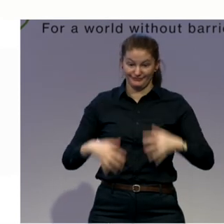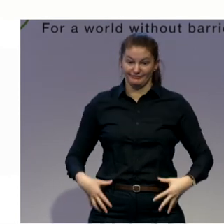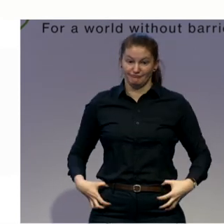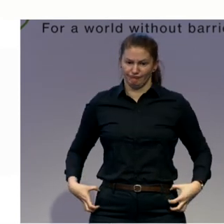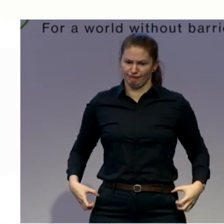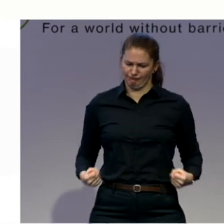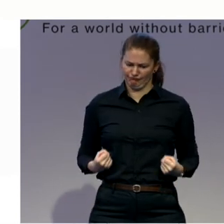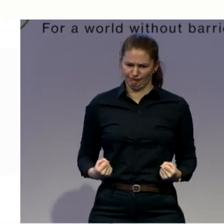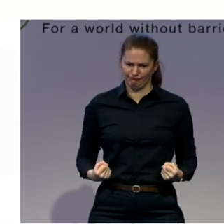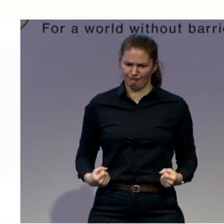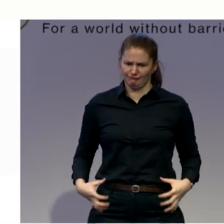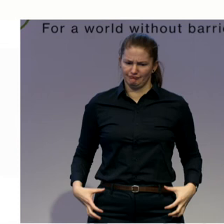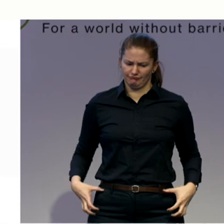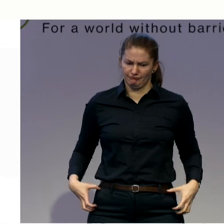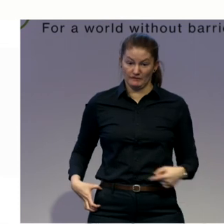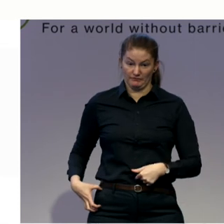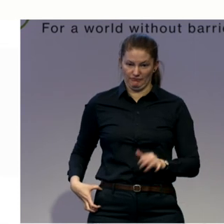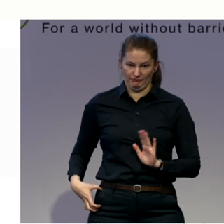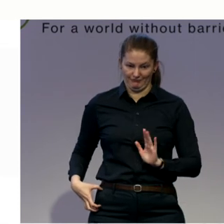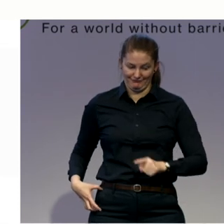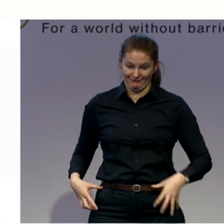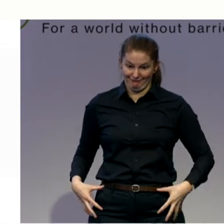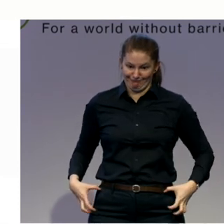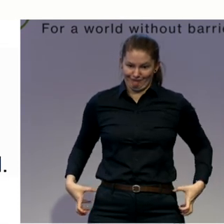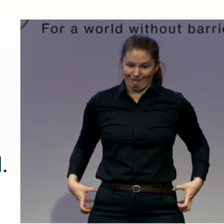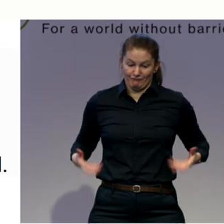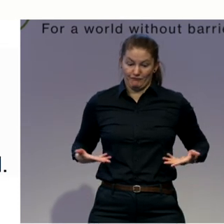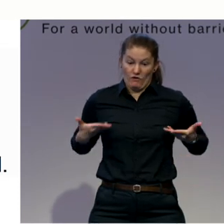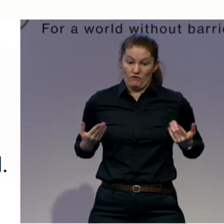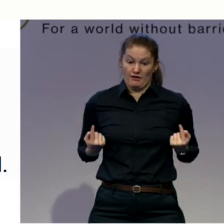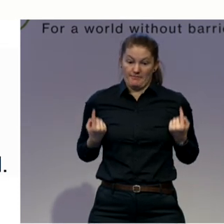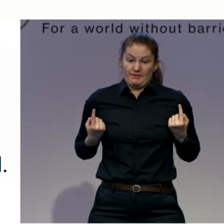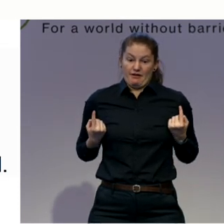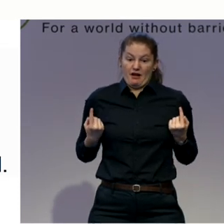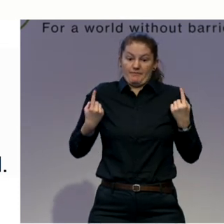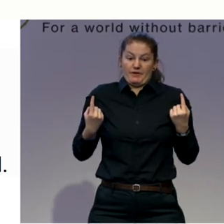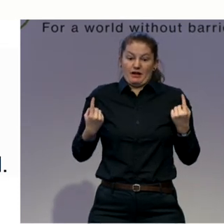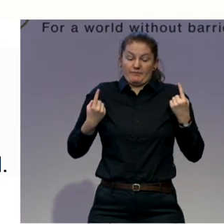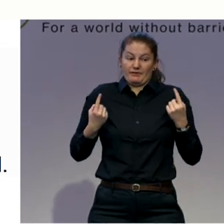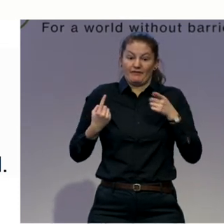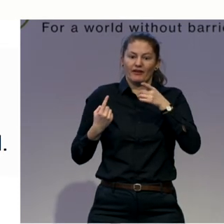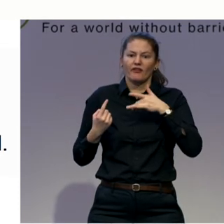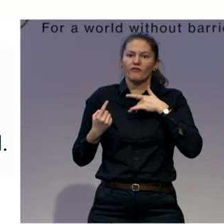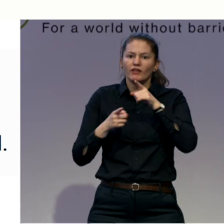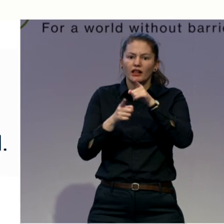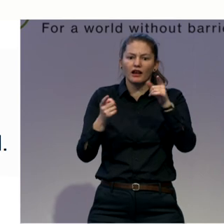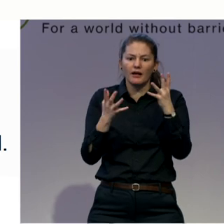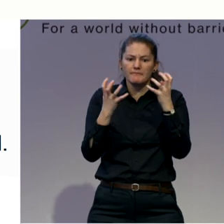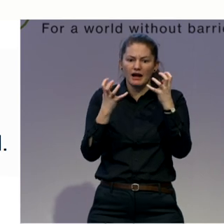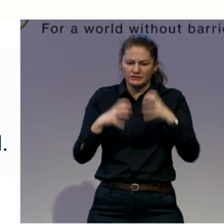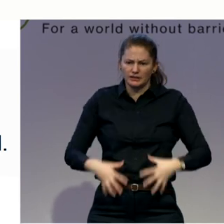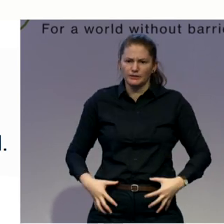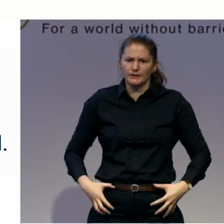and going super tall. And feel all the muscles of your belly and